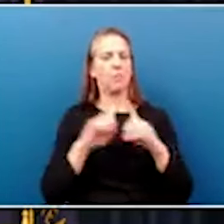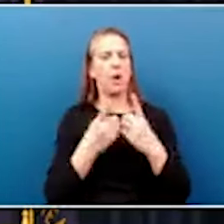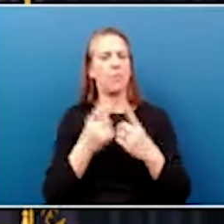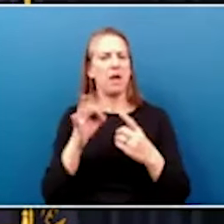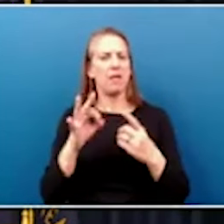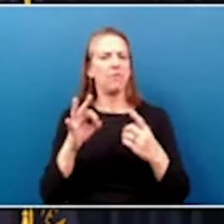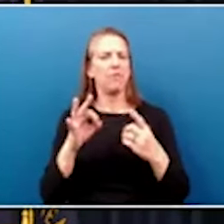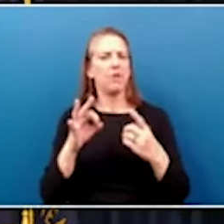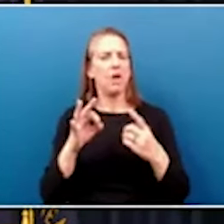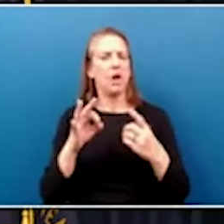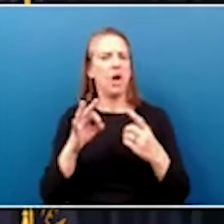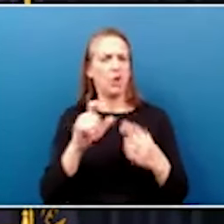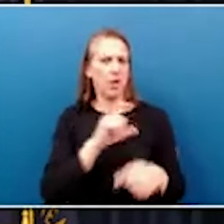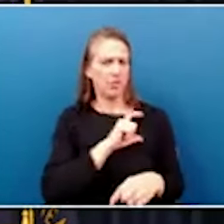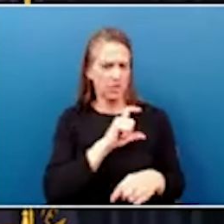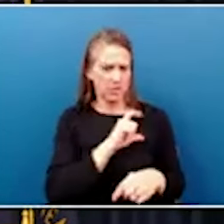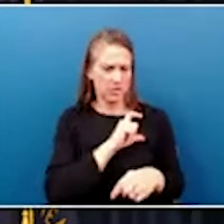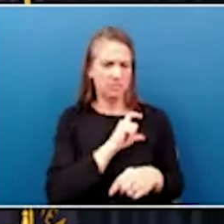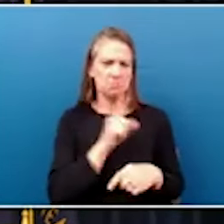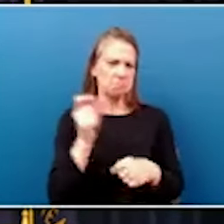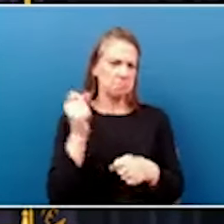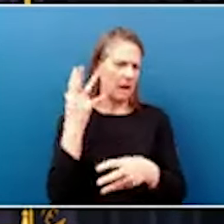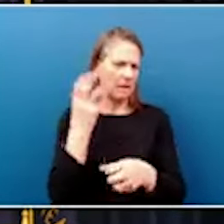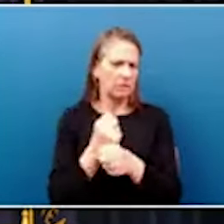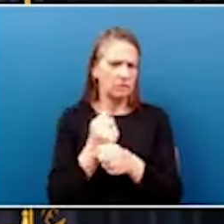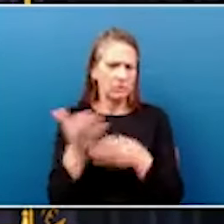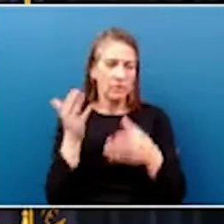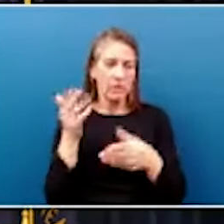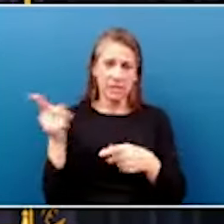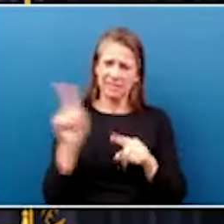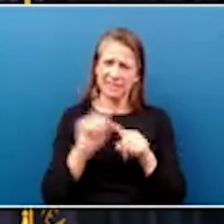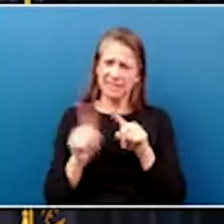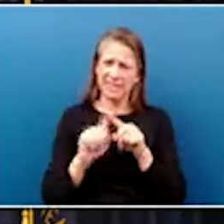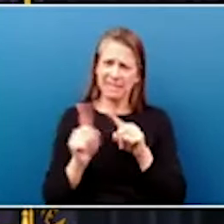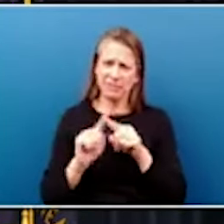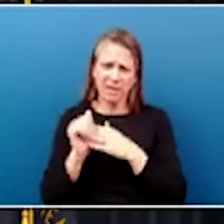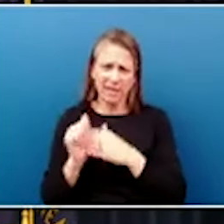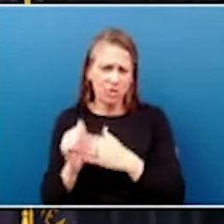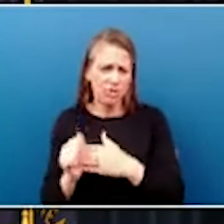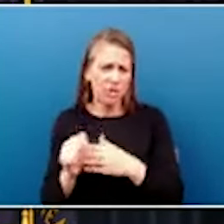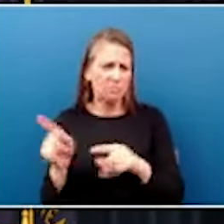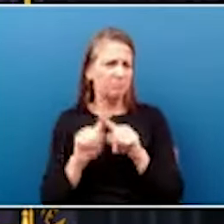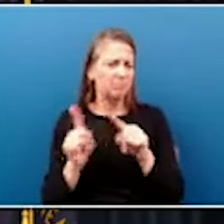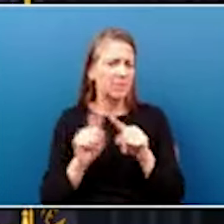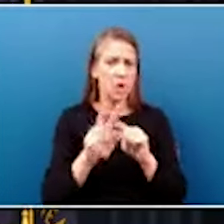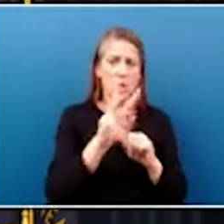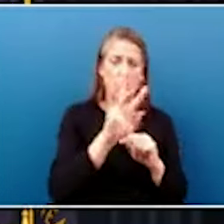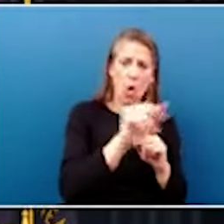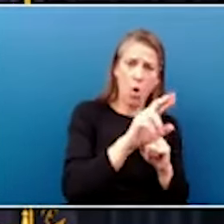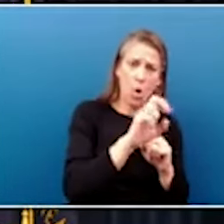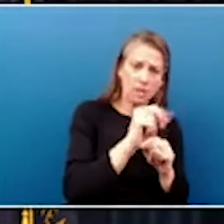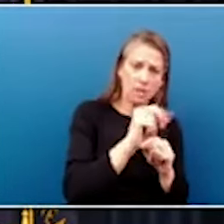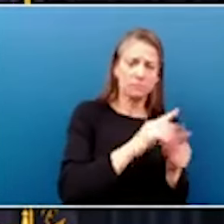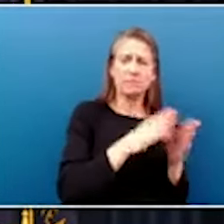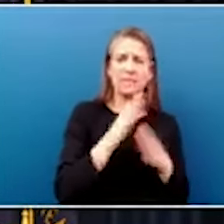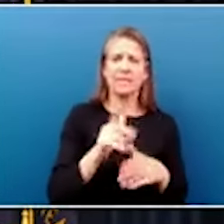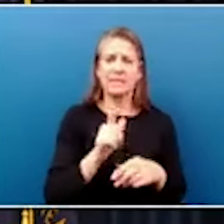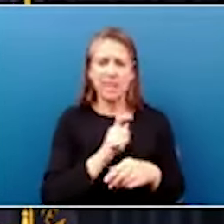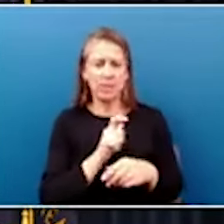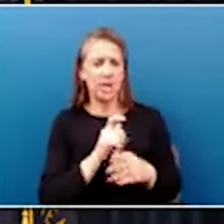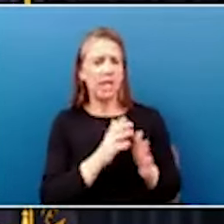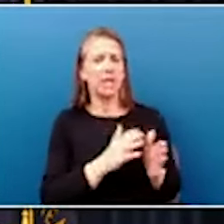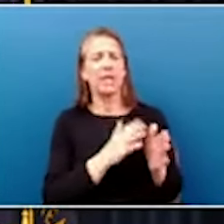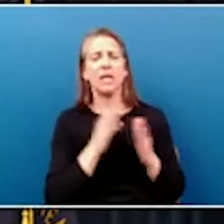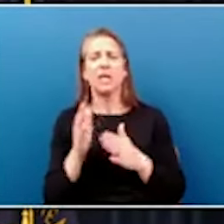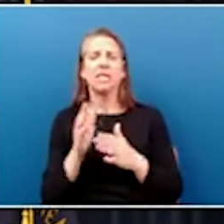service. During his career, he served in numerous leadership positions from Warden to Deputy Commissioner